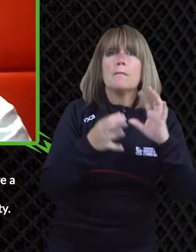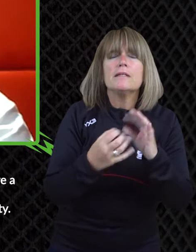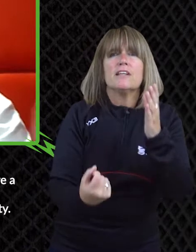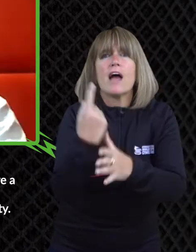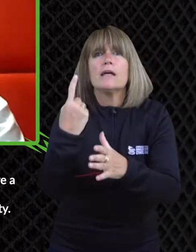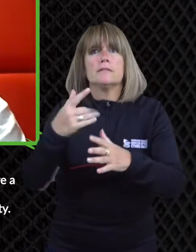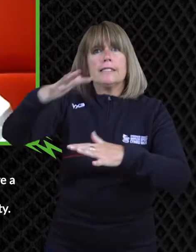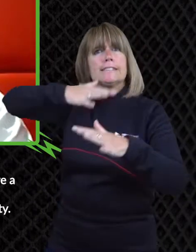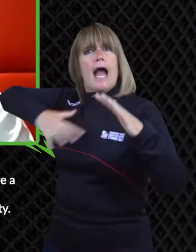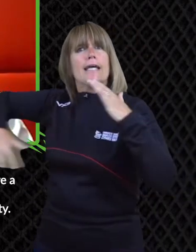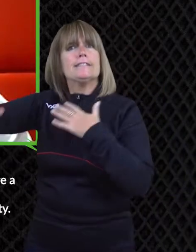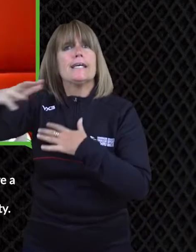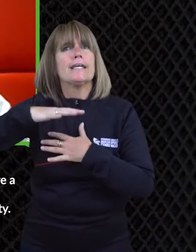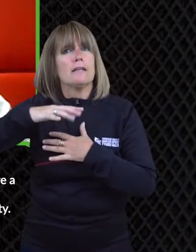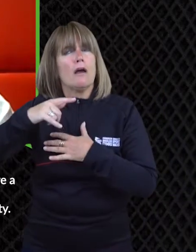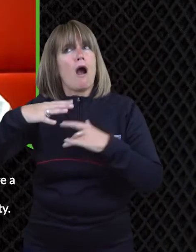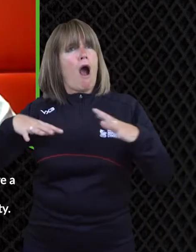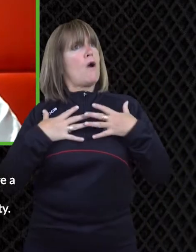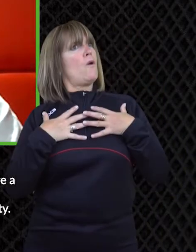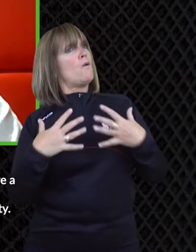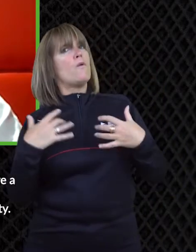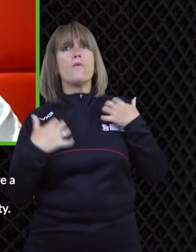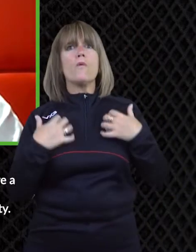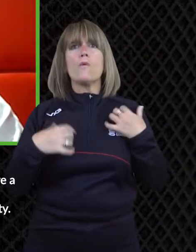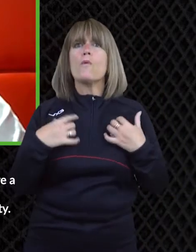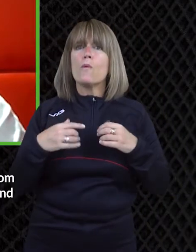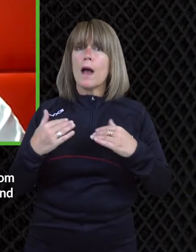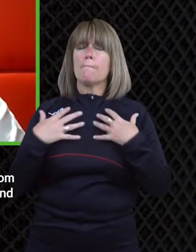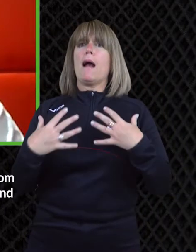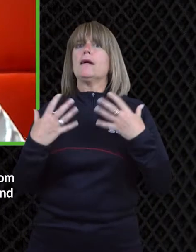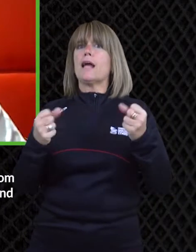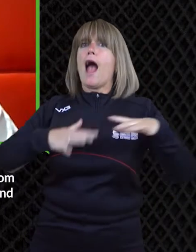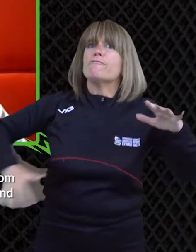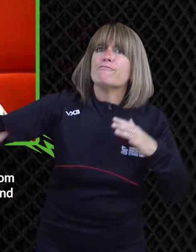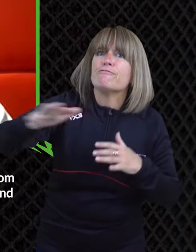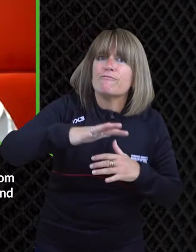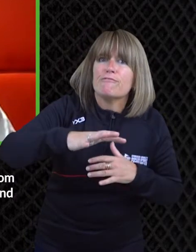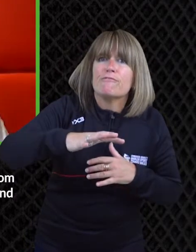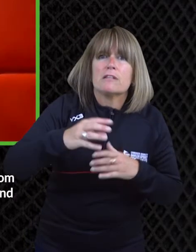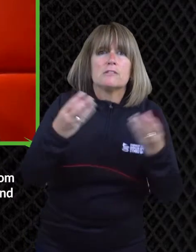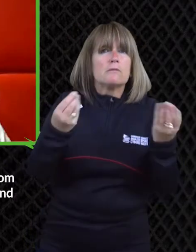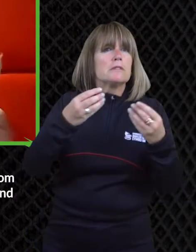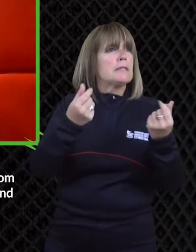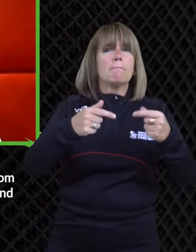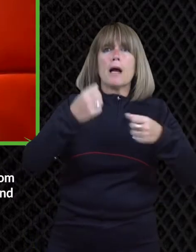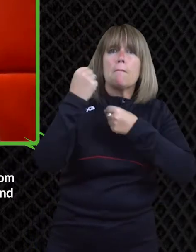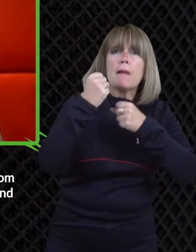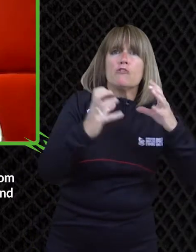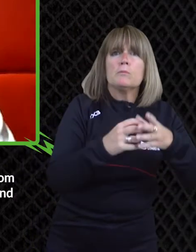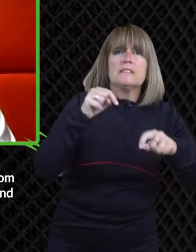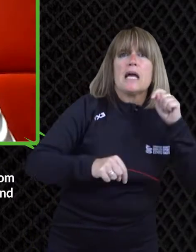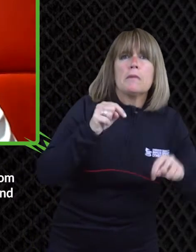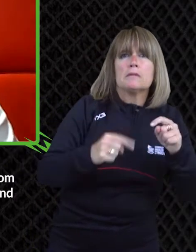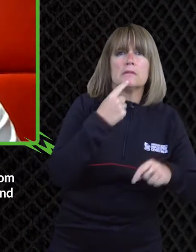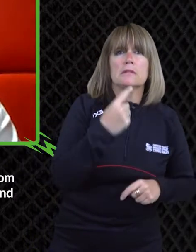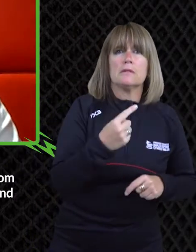there has a massive impact on on society um and i know some disability campaigners may say you know you can't just